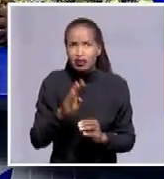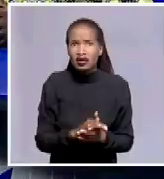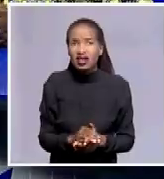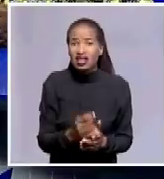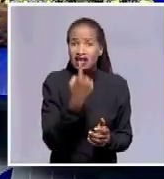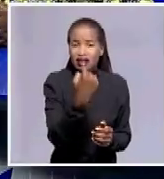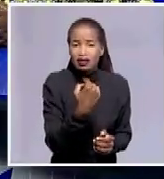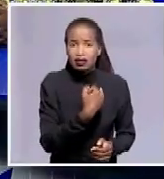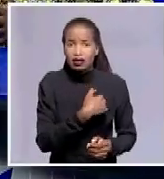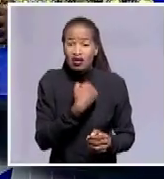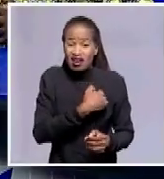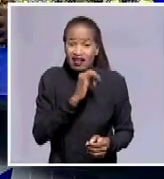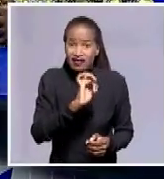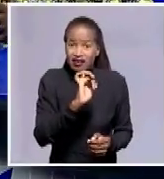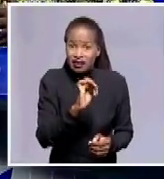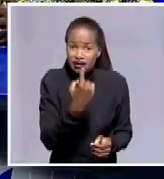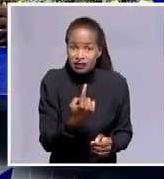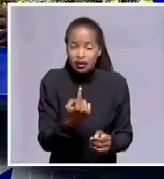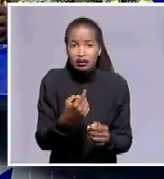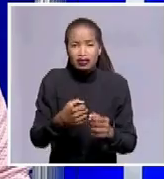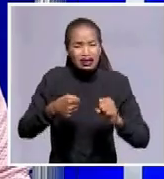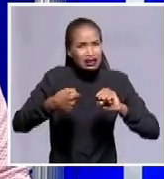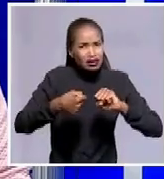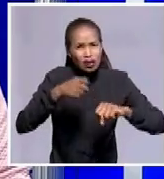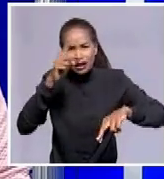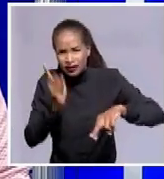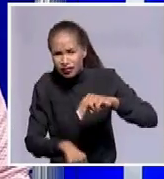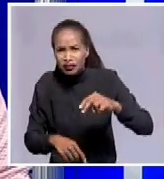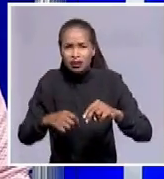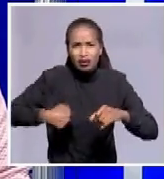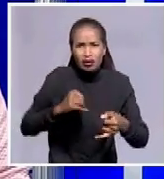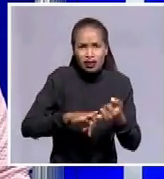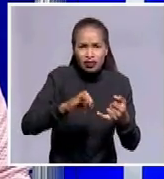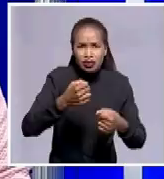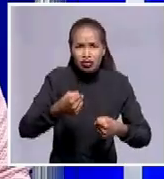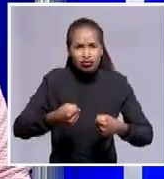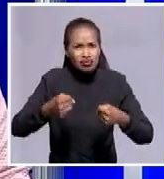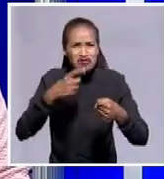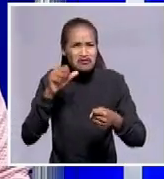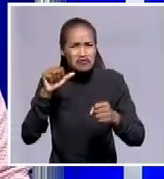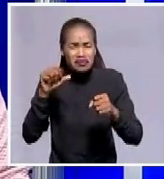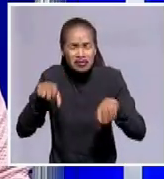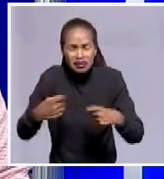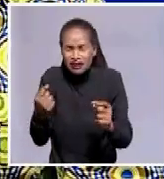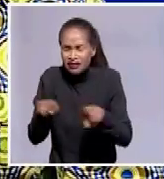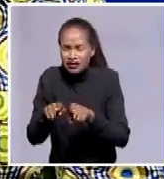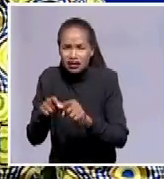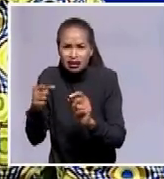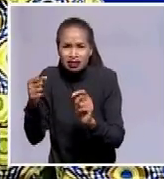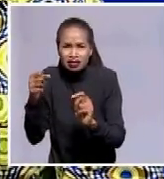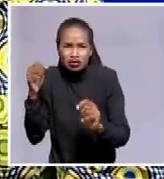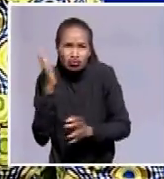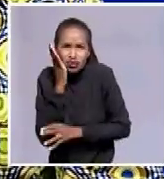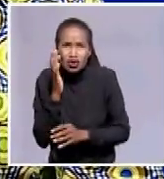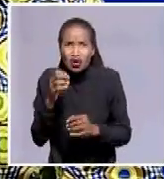life. I mean, his own life was challenged. His first wife died in very mysterious circumstances, an accident